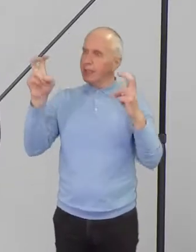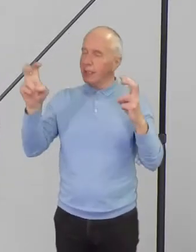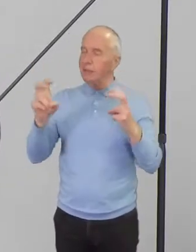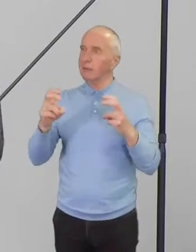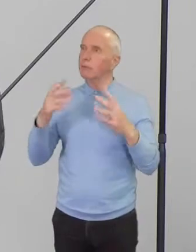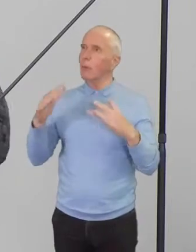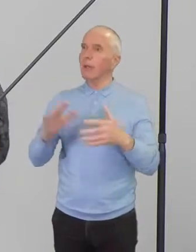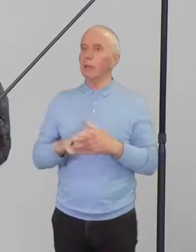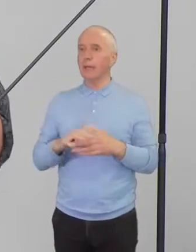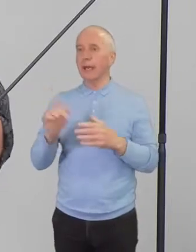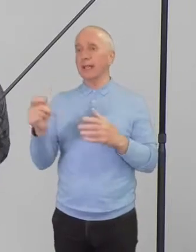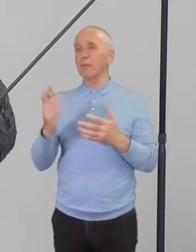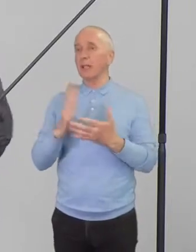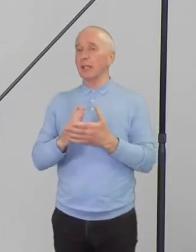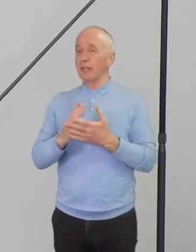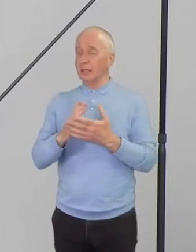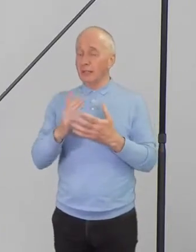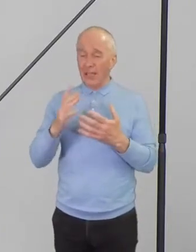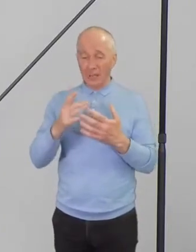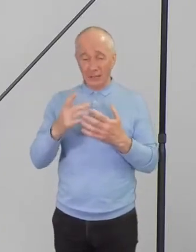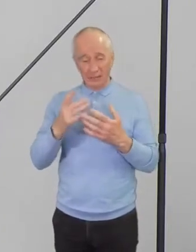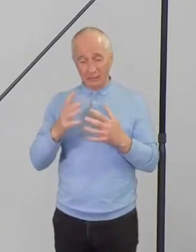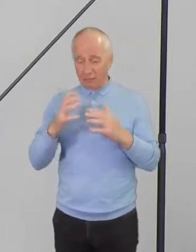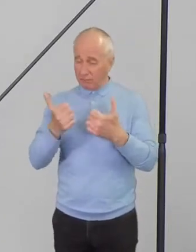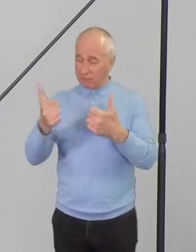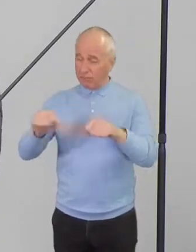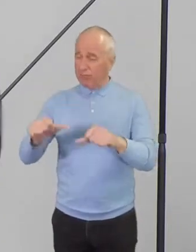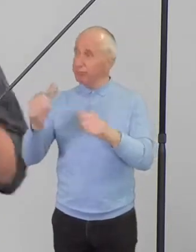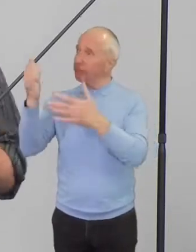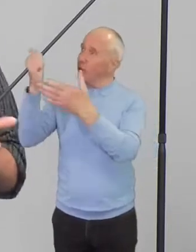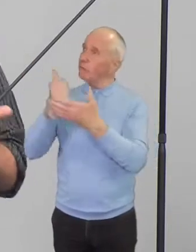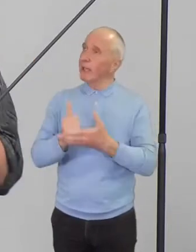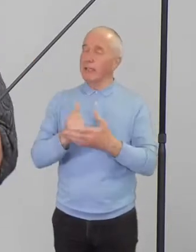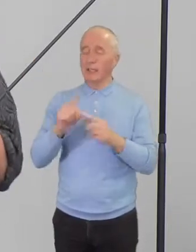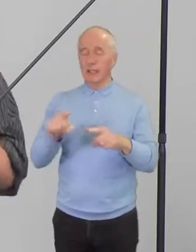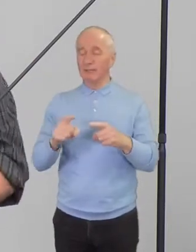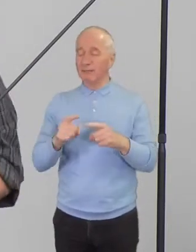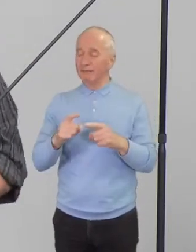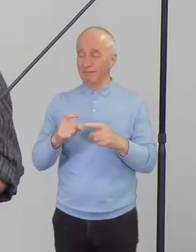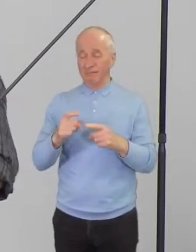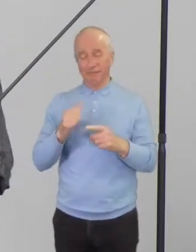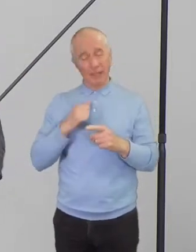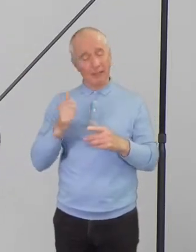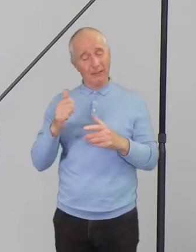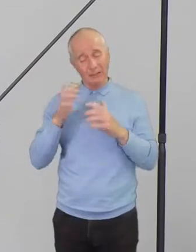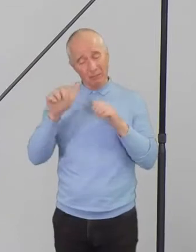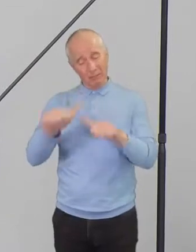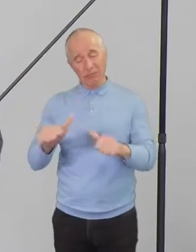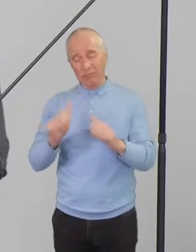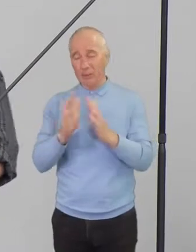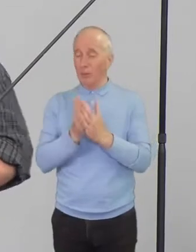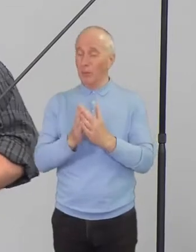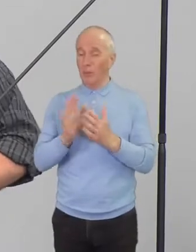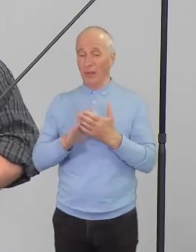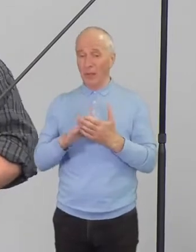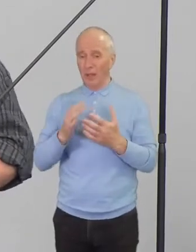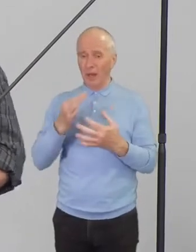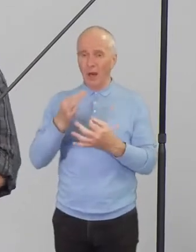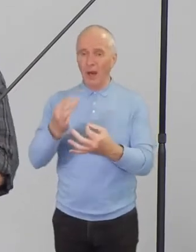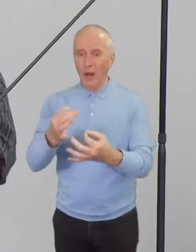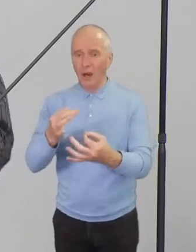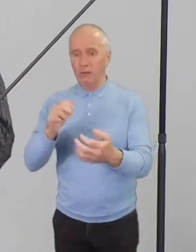Executing Grace, and his classic, which was actually the first book I ever read as a Christian, other than the Bible, of course, The Irresistible Revolution.